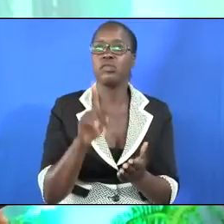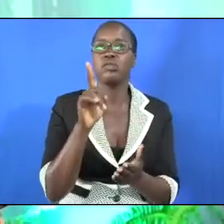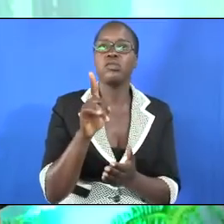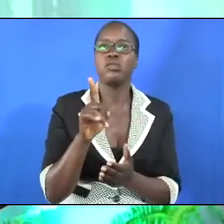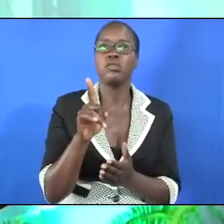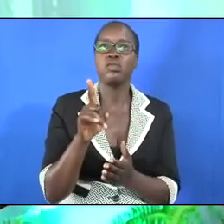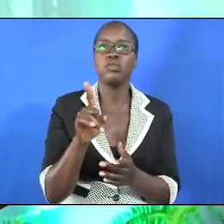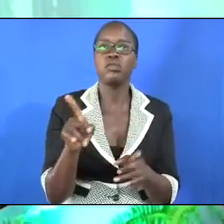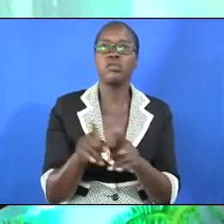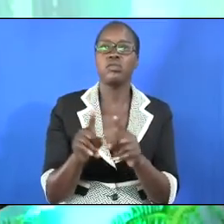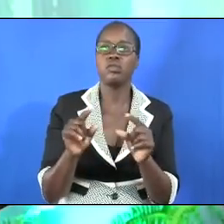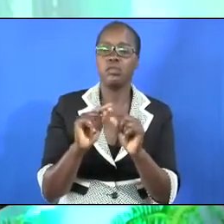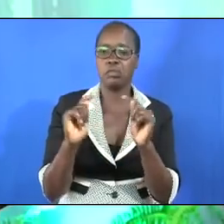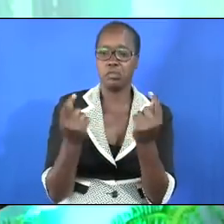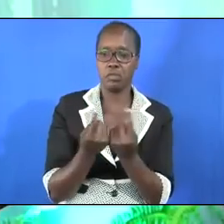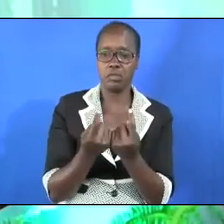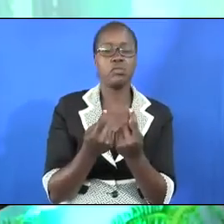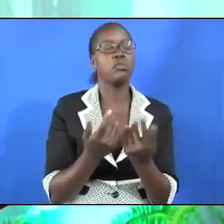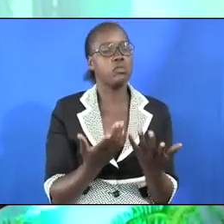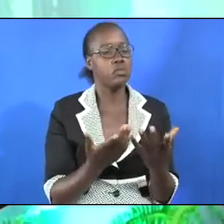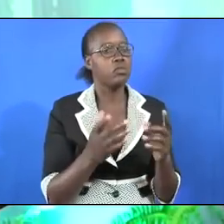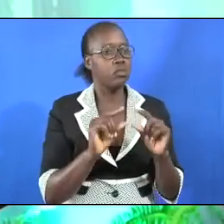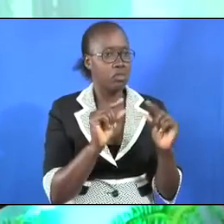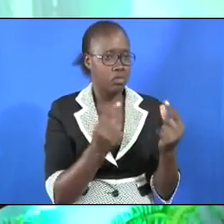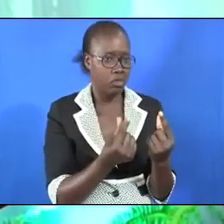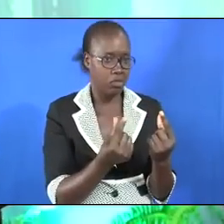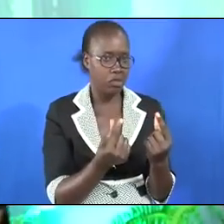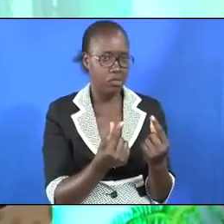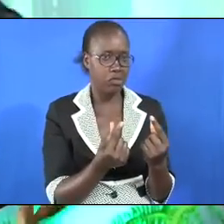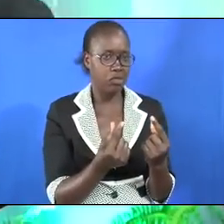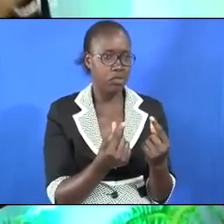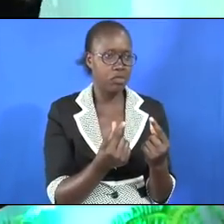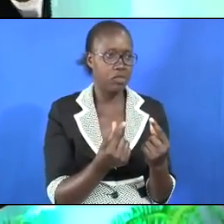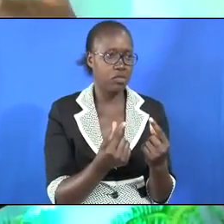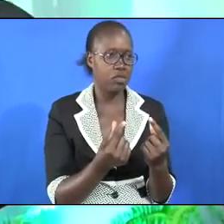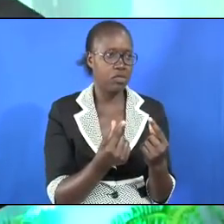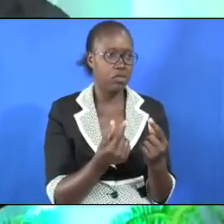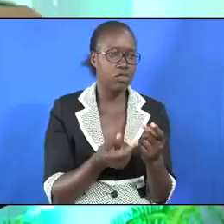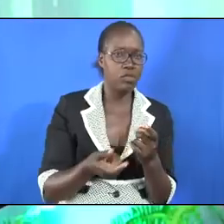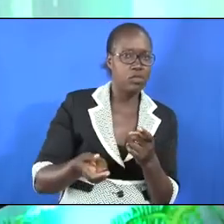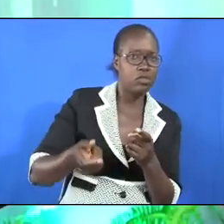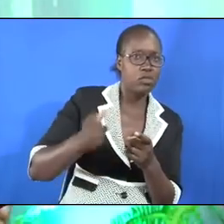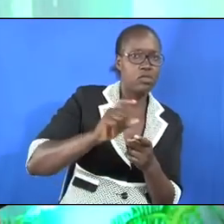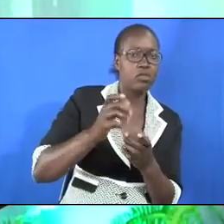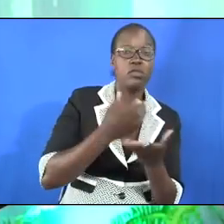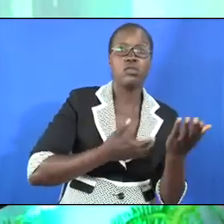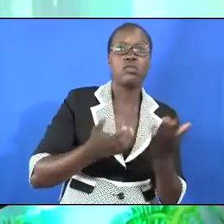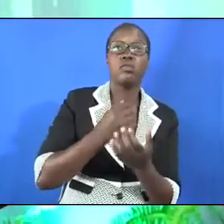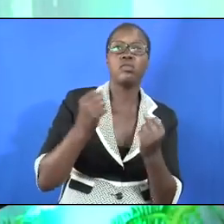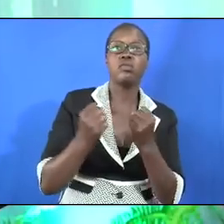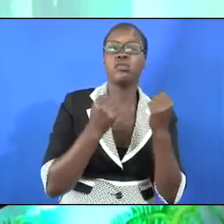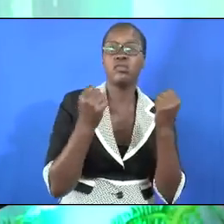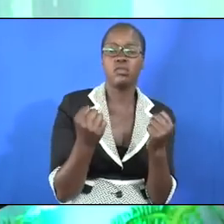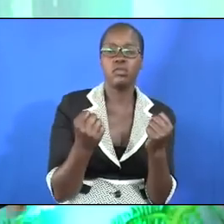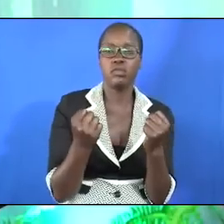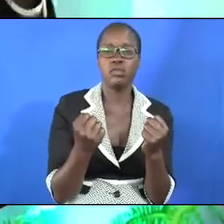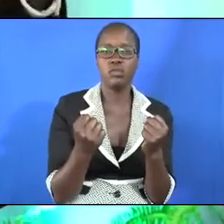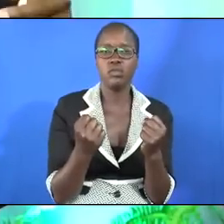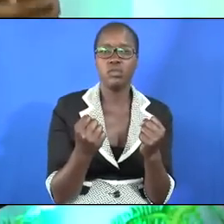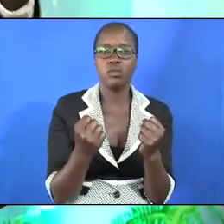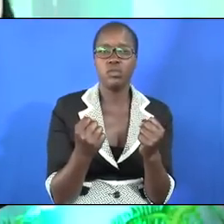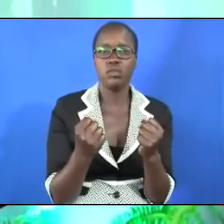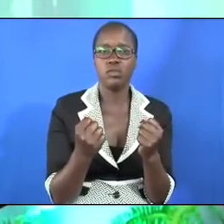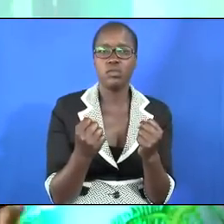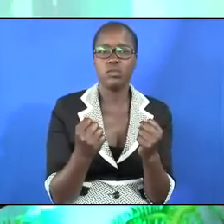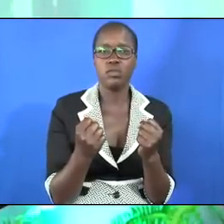a country, as a tribe, as a people group to increase your economic power by